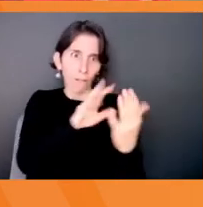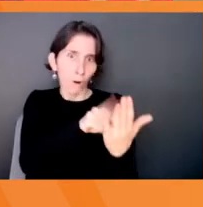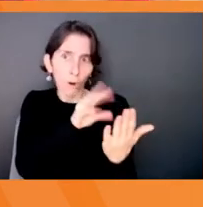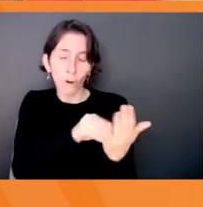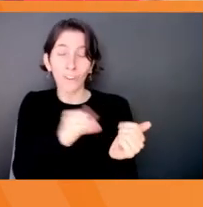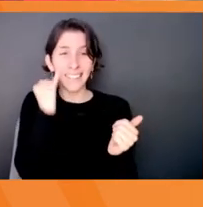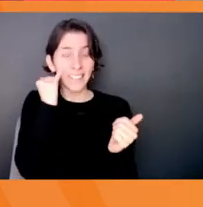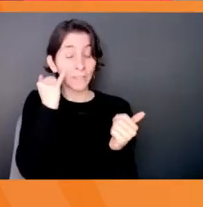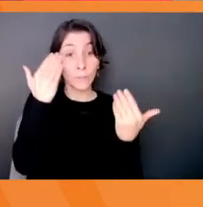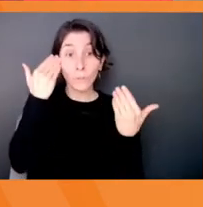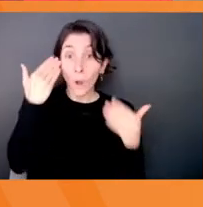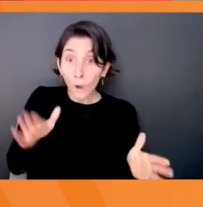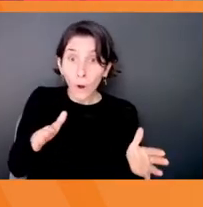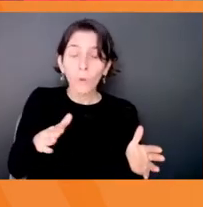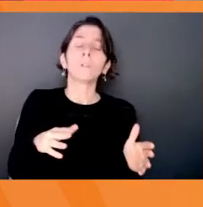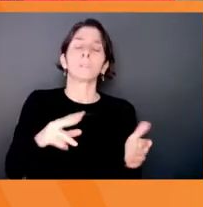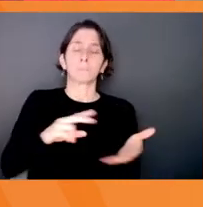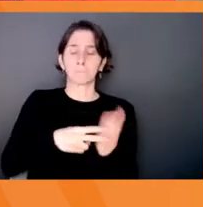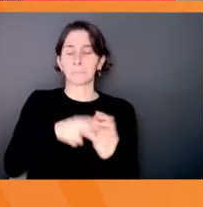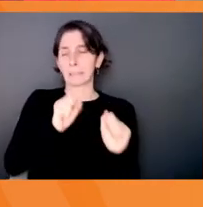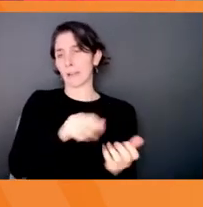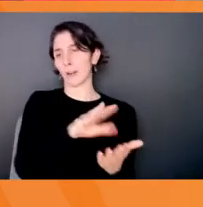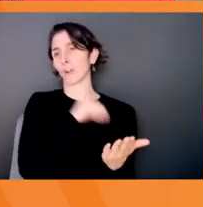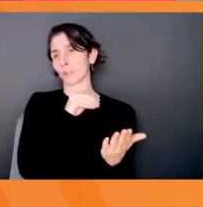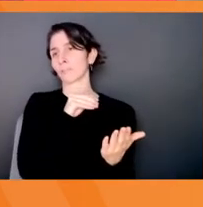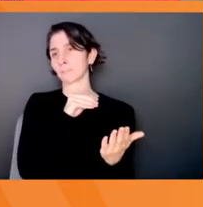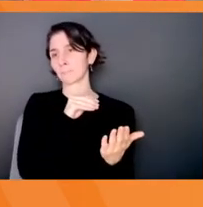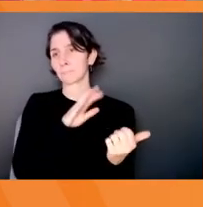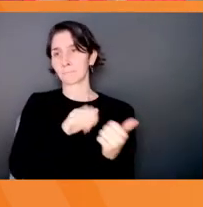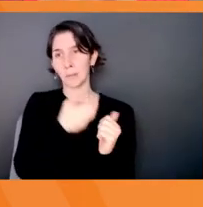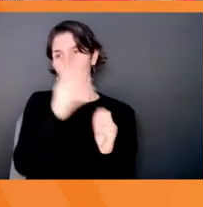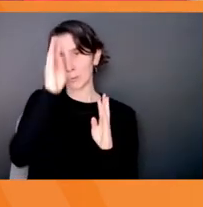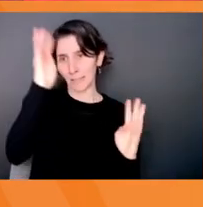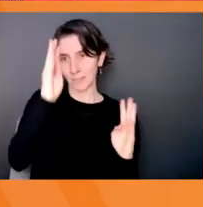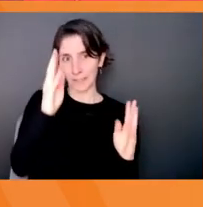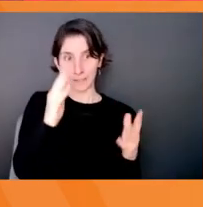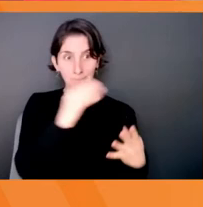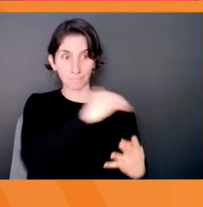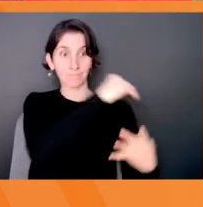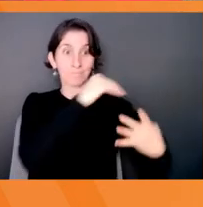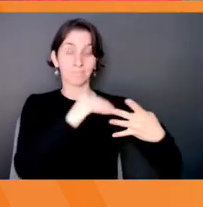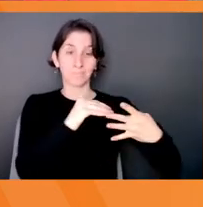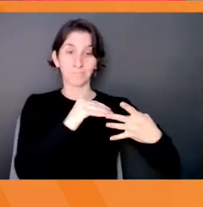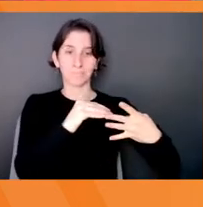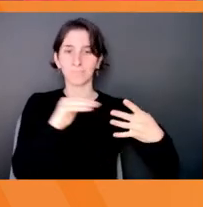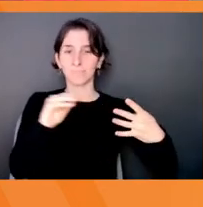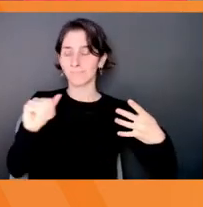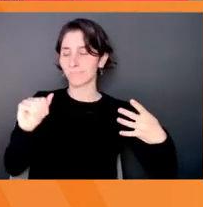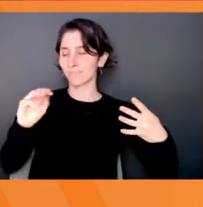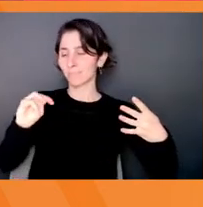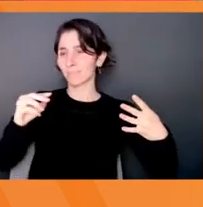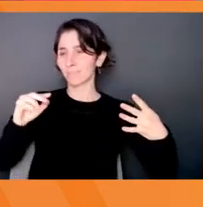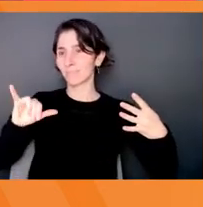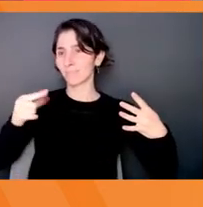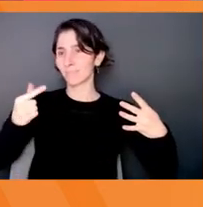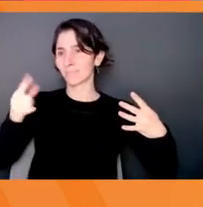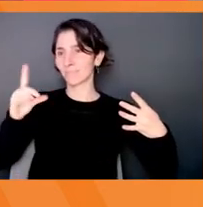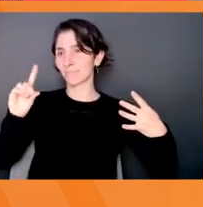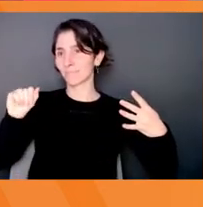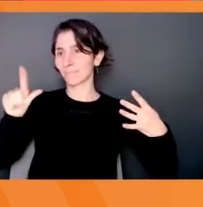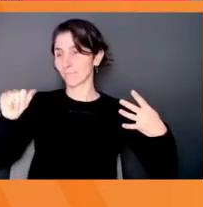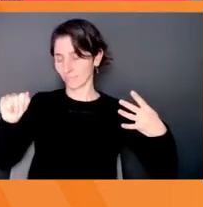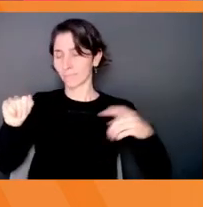lack of knowledge, if you're taught, you can learn how to innovate. Then we also have this thing called the amygdala and it's in our brain and change